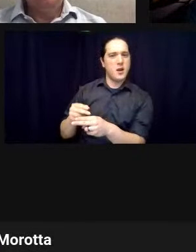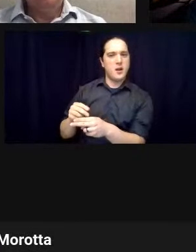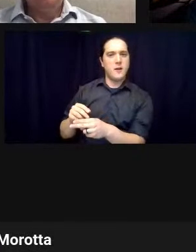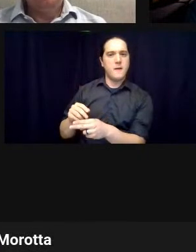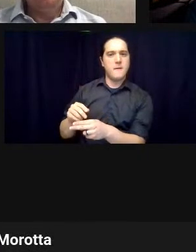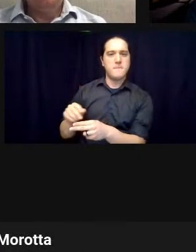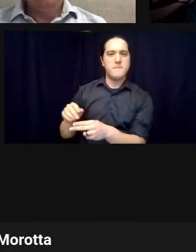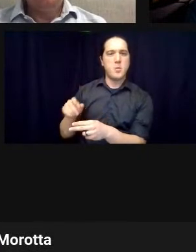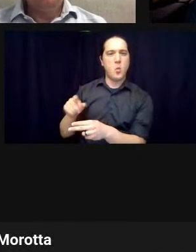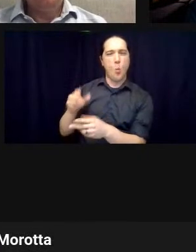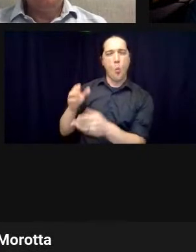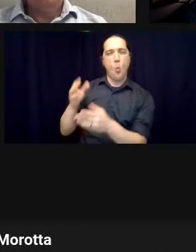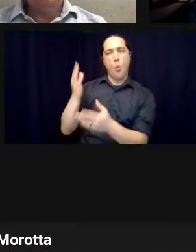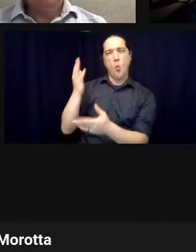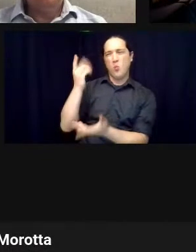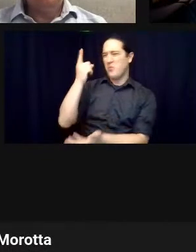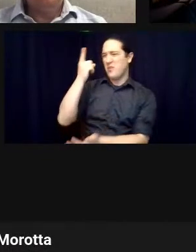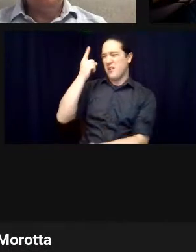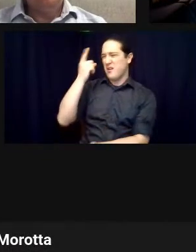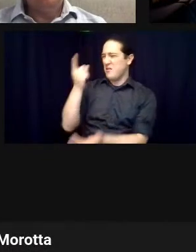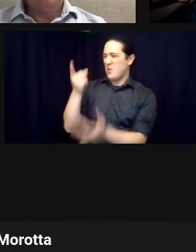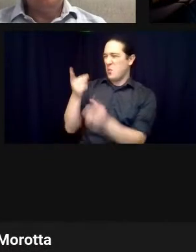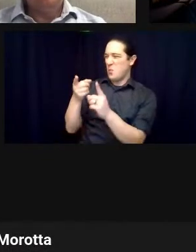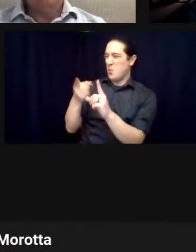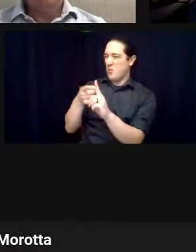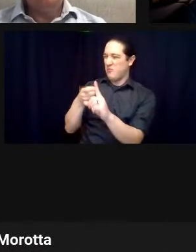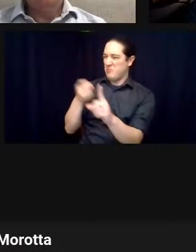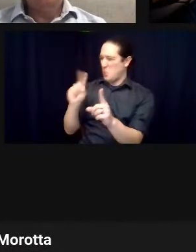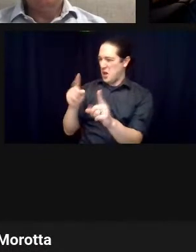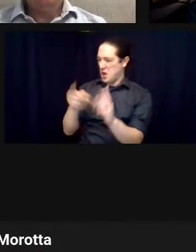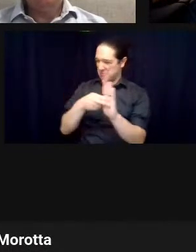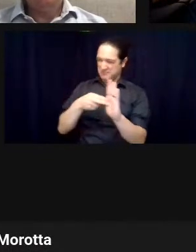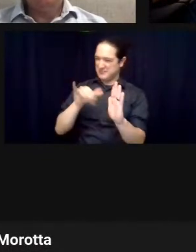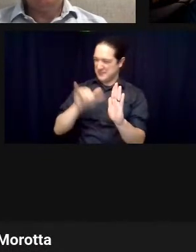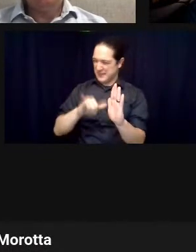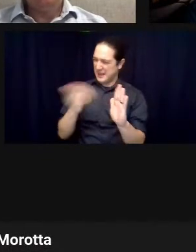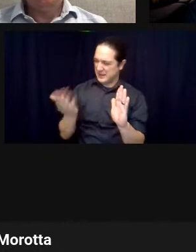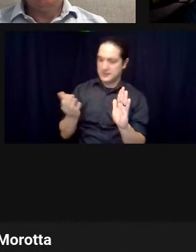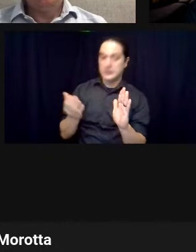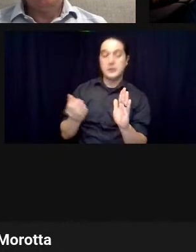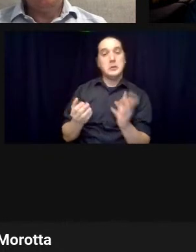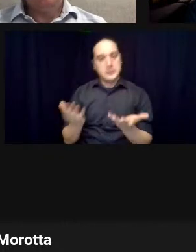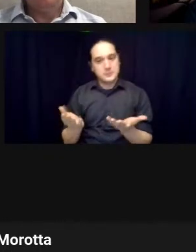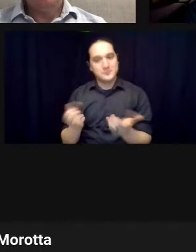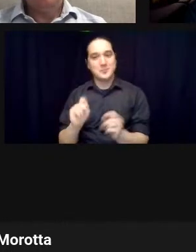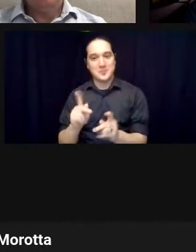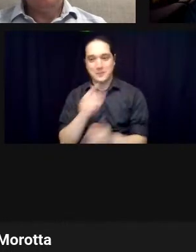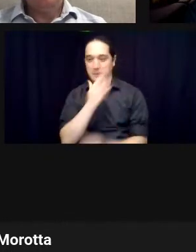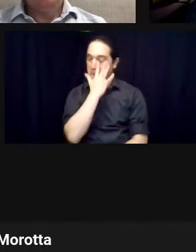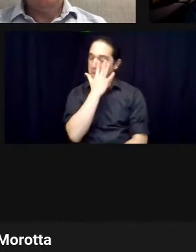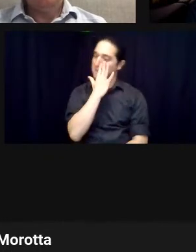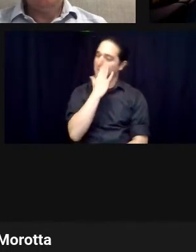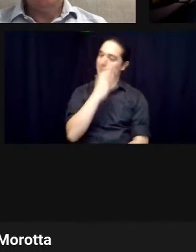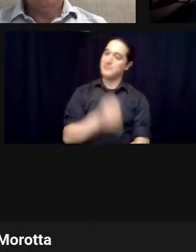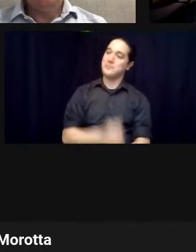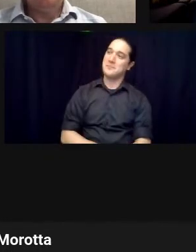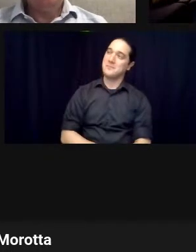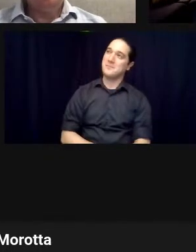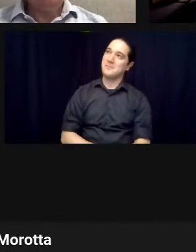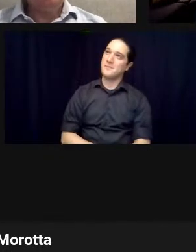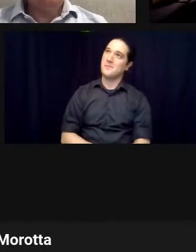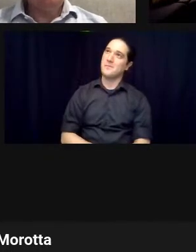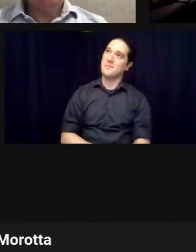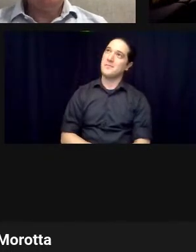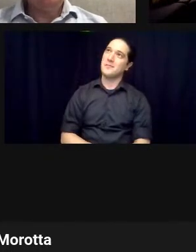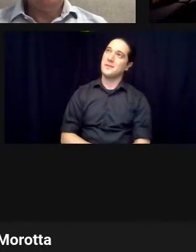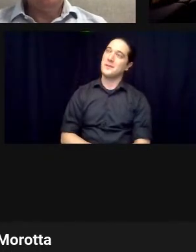i don't know if i can say this but it was supposed to be called holy shit that was that was my working title for it well i